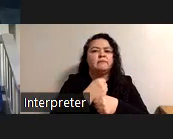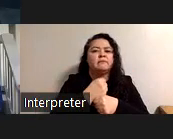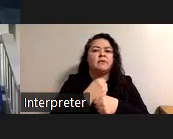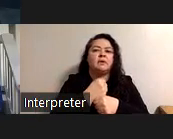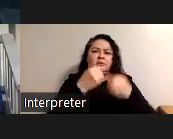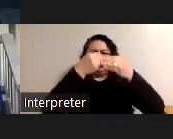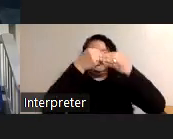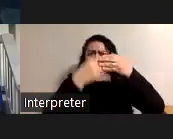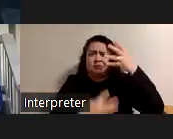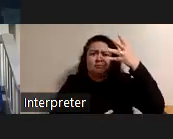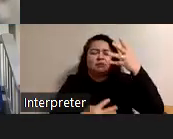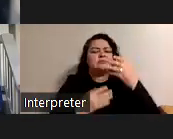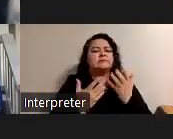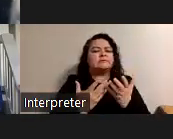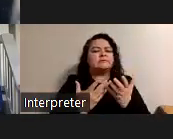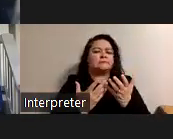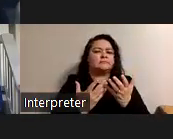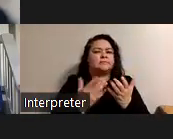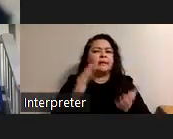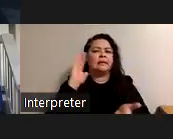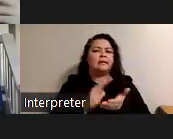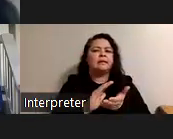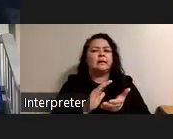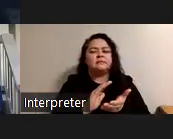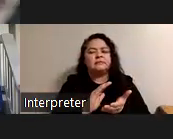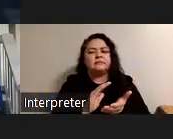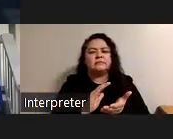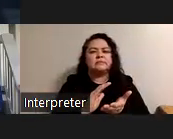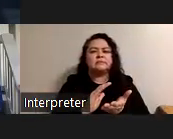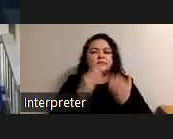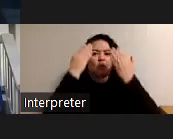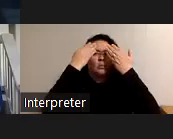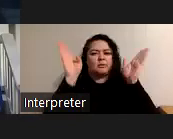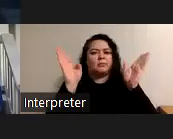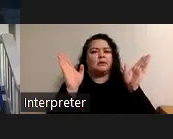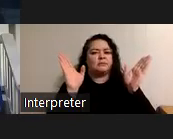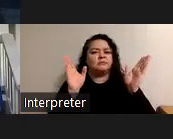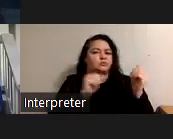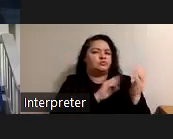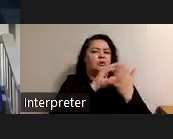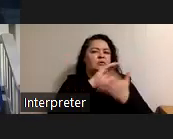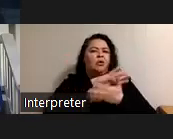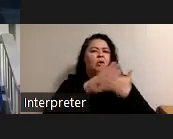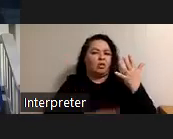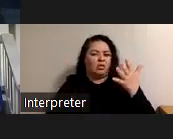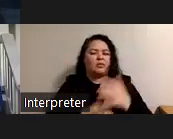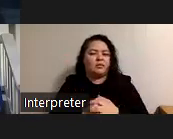list with 20 items they might be less less open-minded to addressing all of them